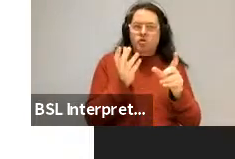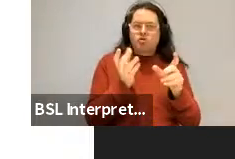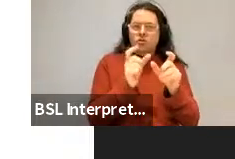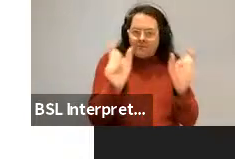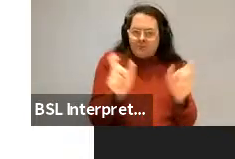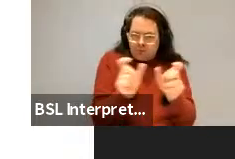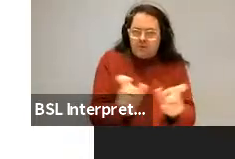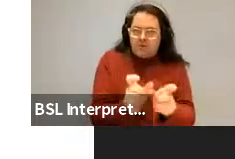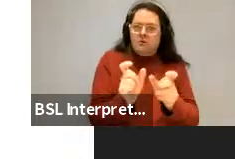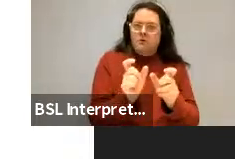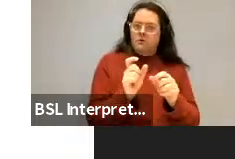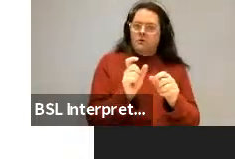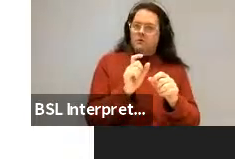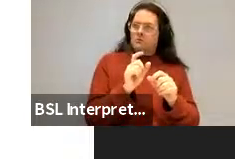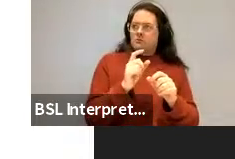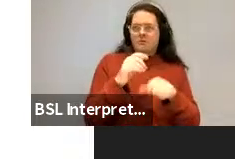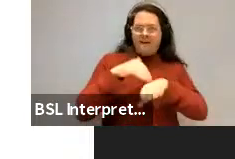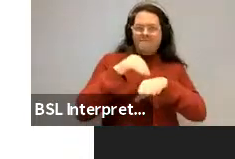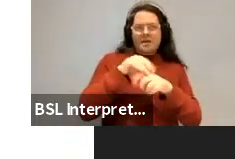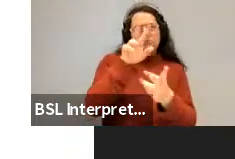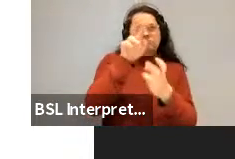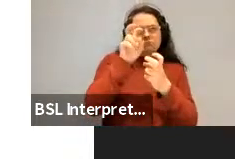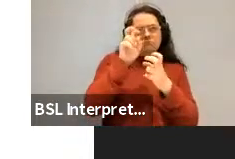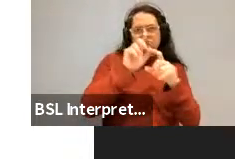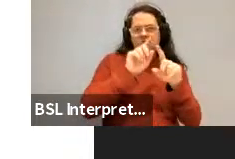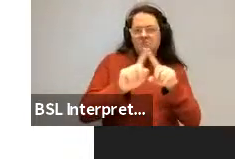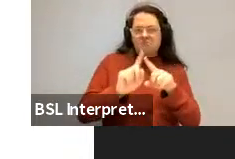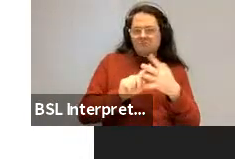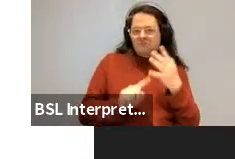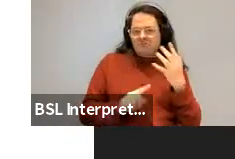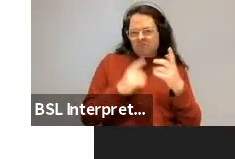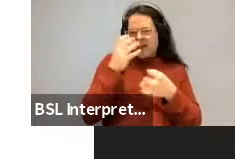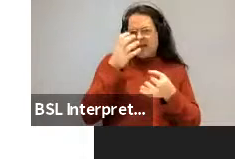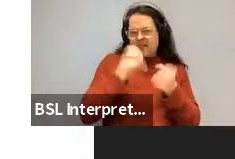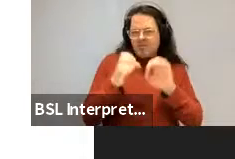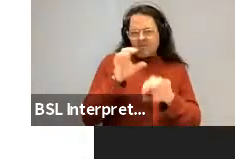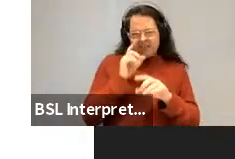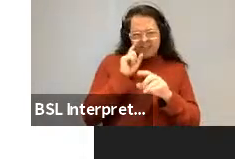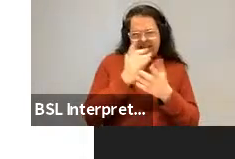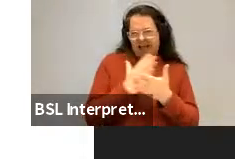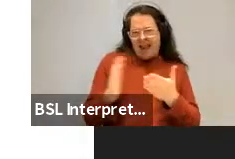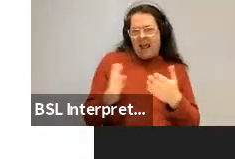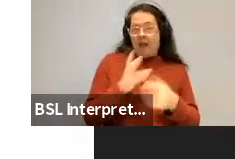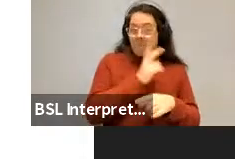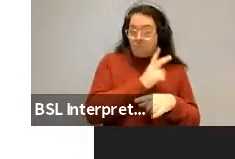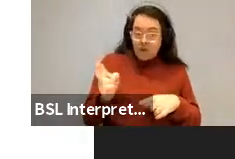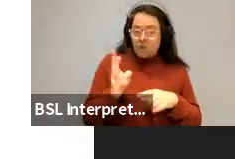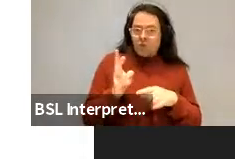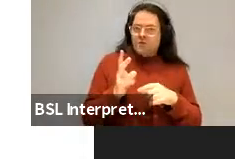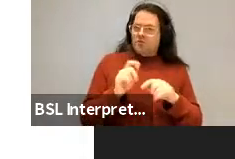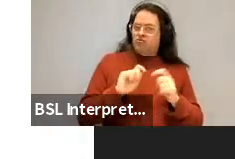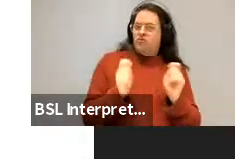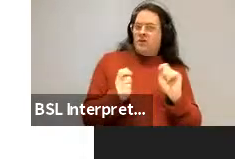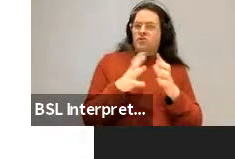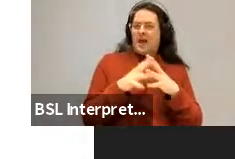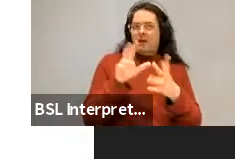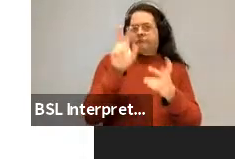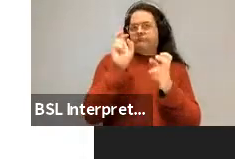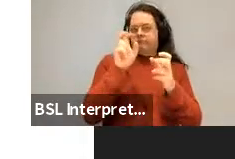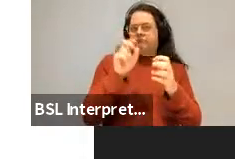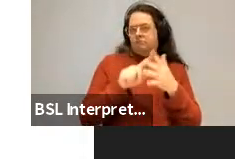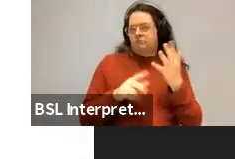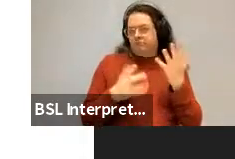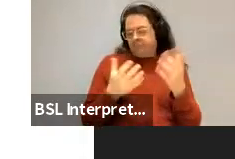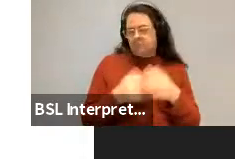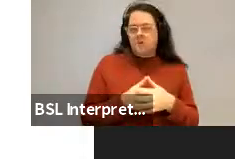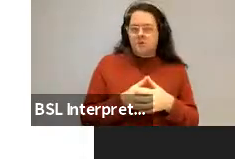level in various kinds of dependent measures and experiments. This contrasts, so these, you know, these constructivist kind of ways of thinking about things